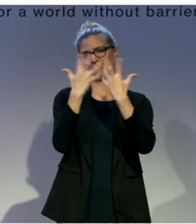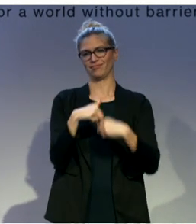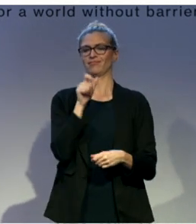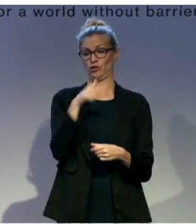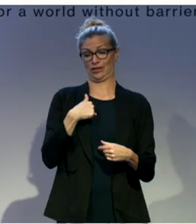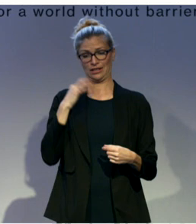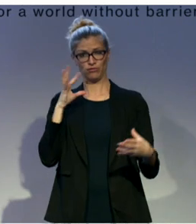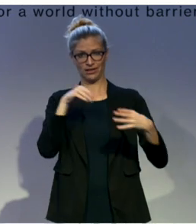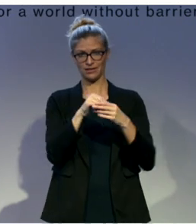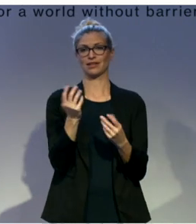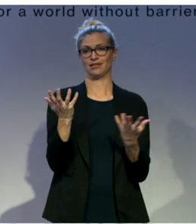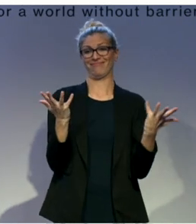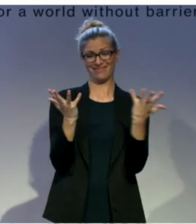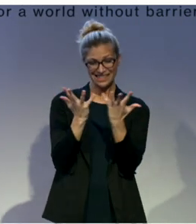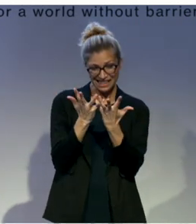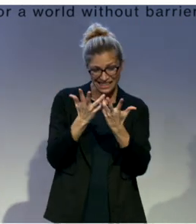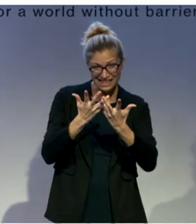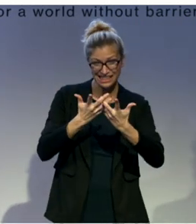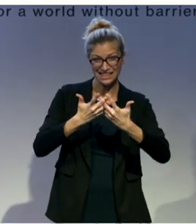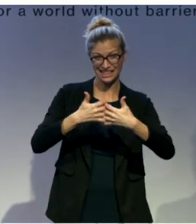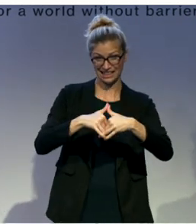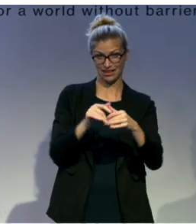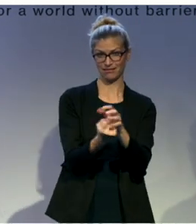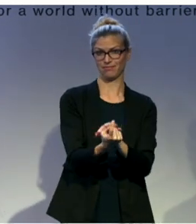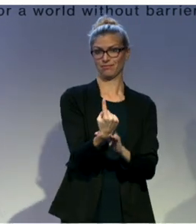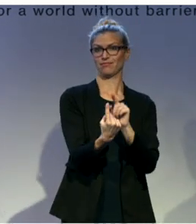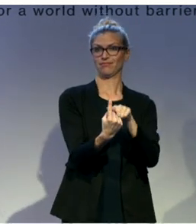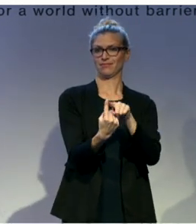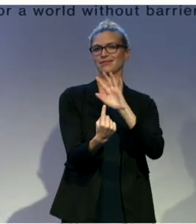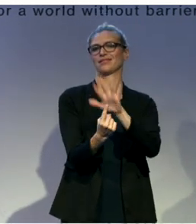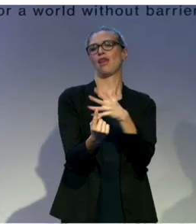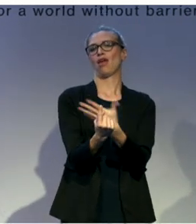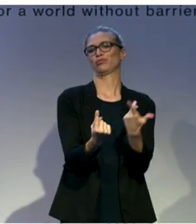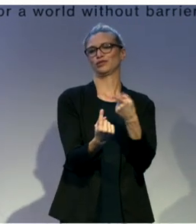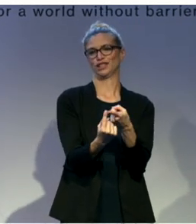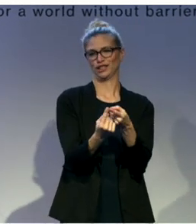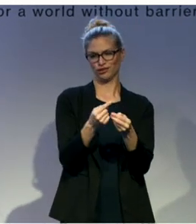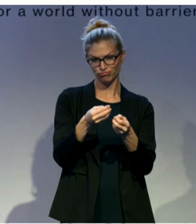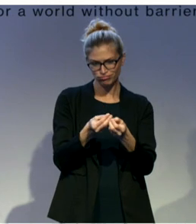one for advancement and promotion of sign language development and innovative solutions within China.